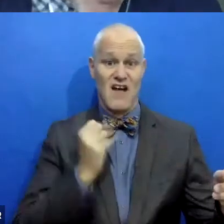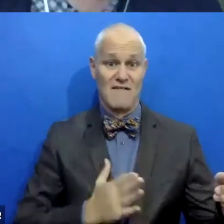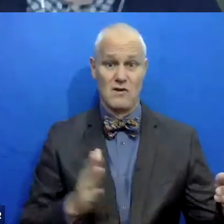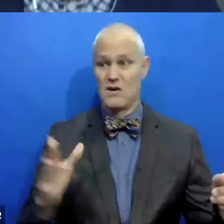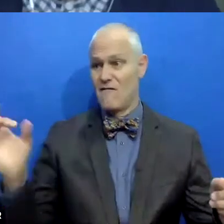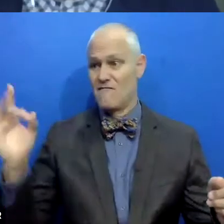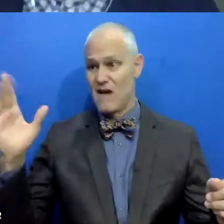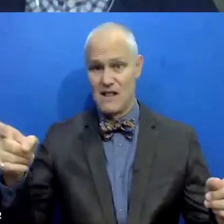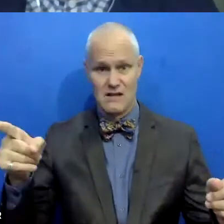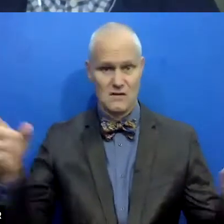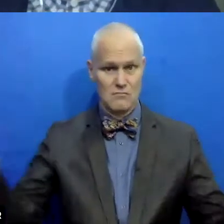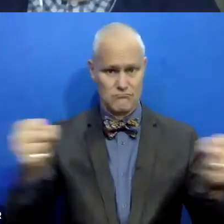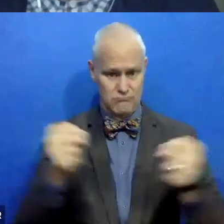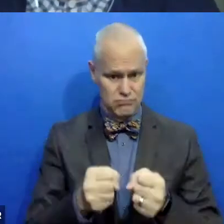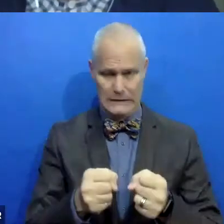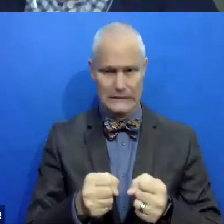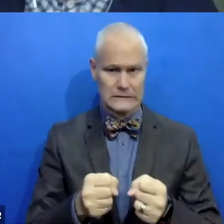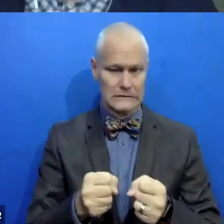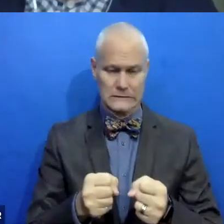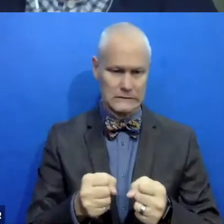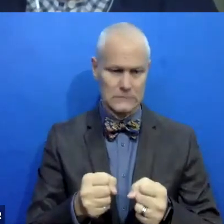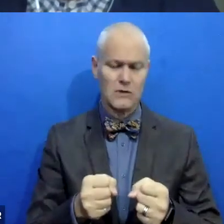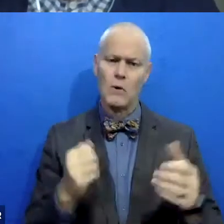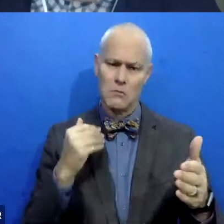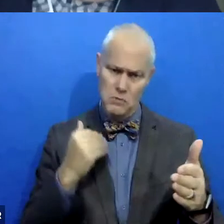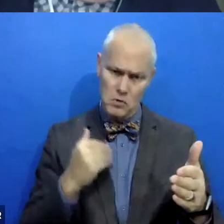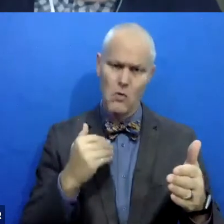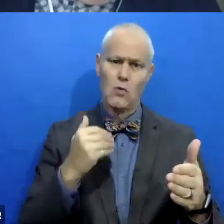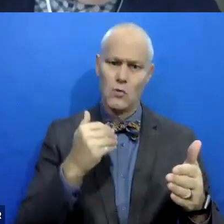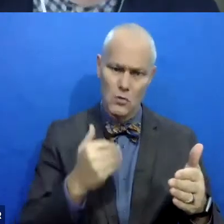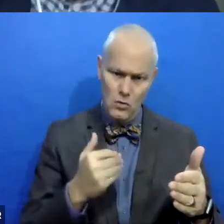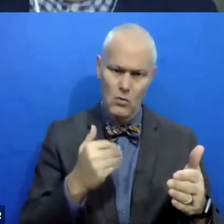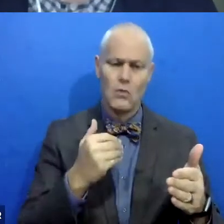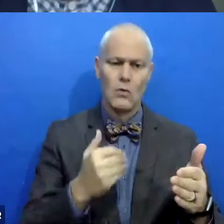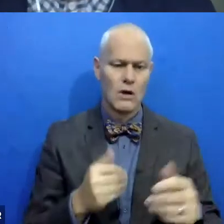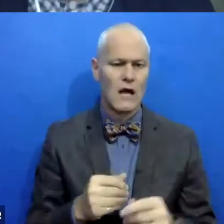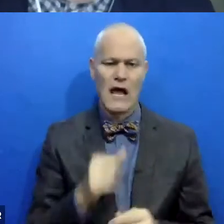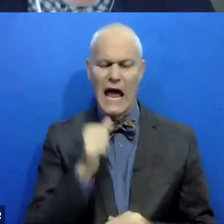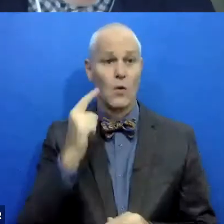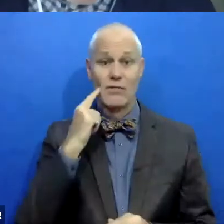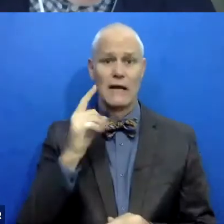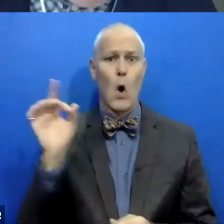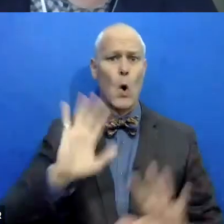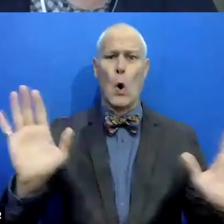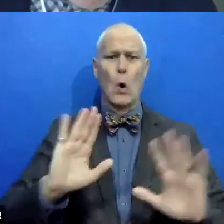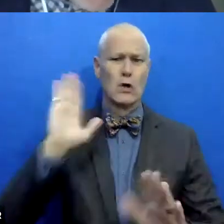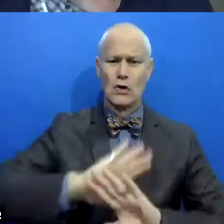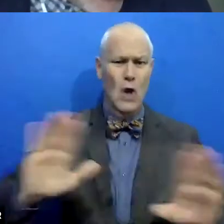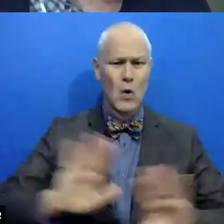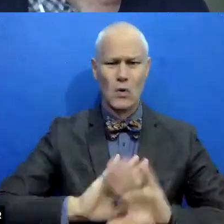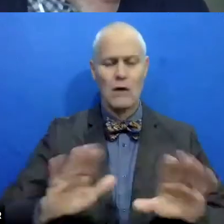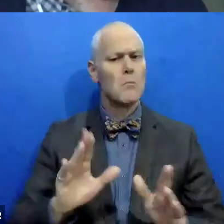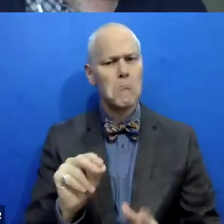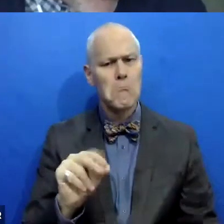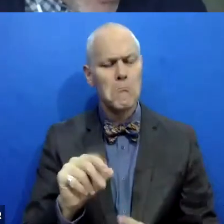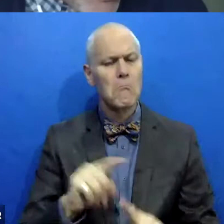We are closer than ever to having those conversations. Um, we don't think it's a bad or wrong. Um, but